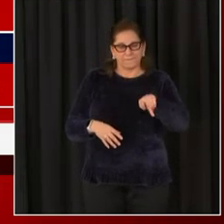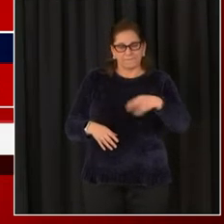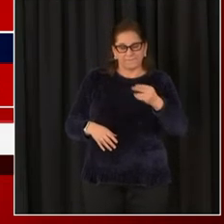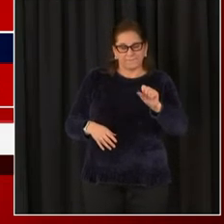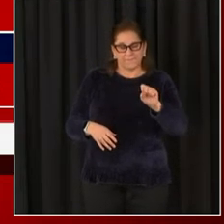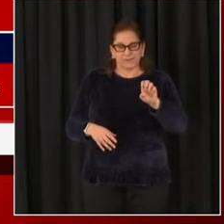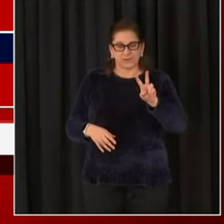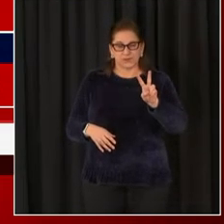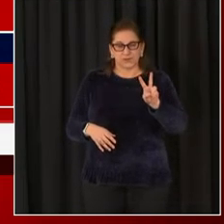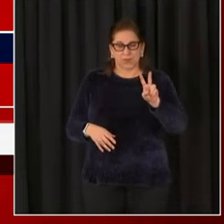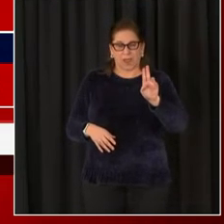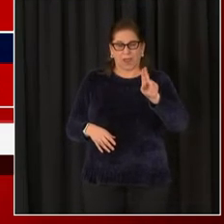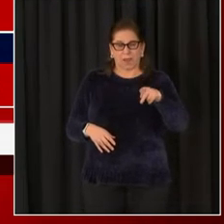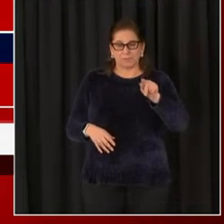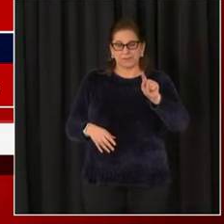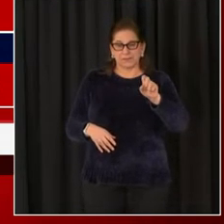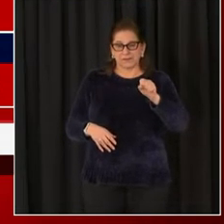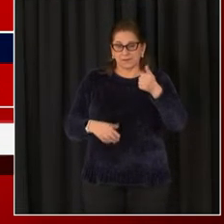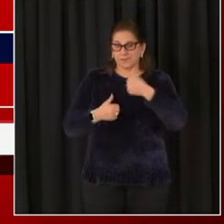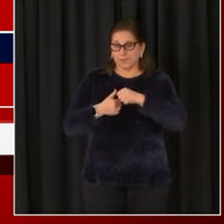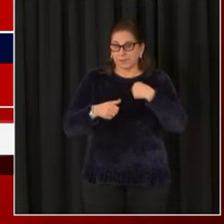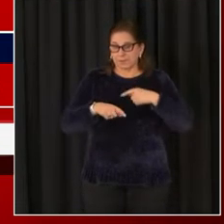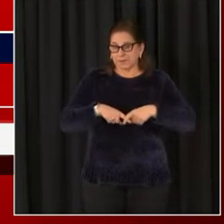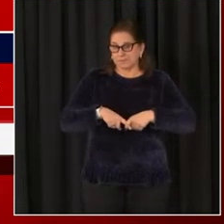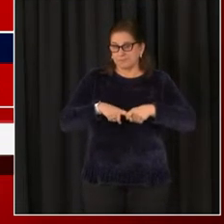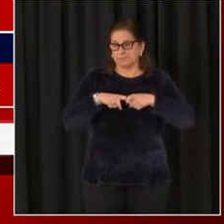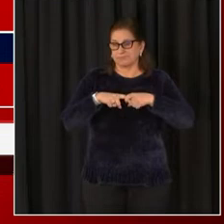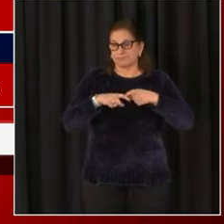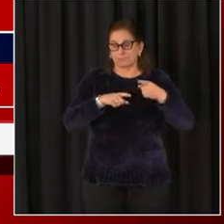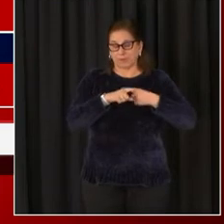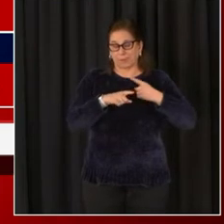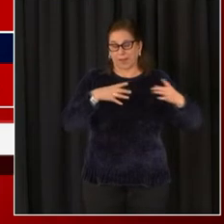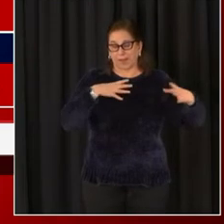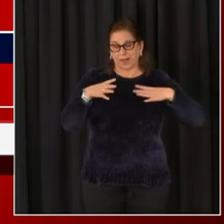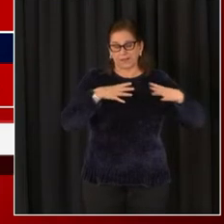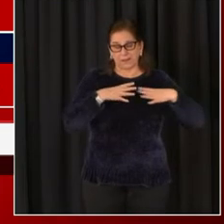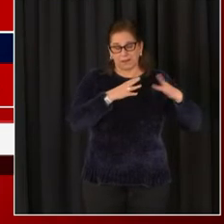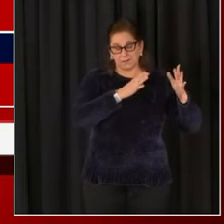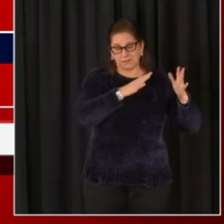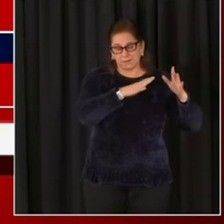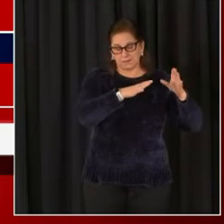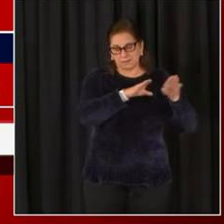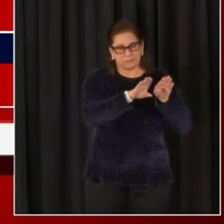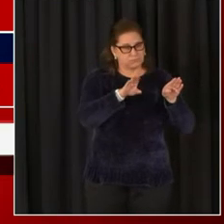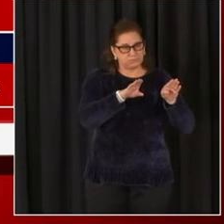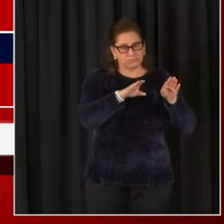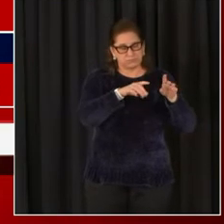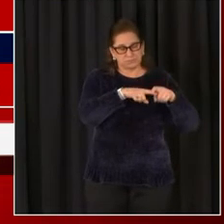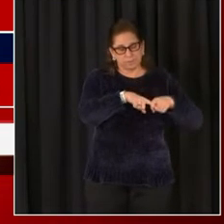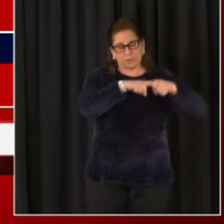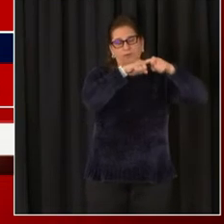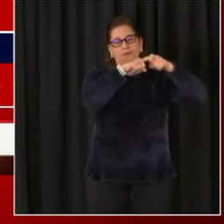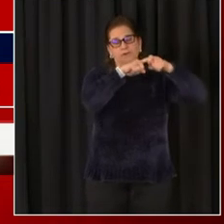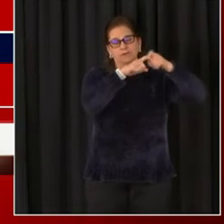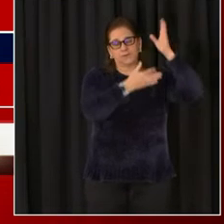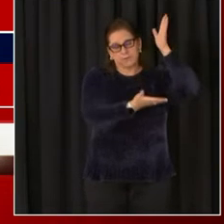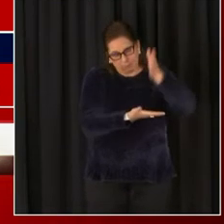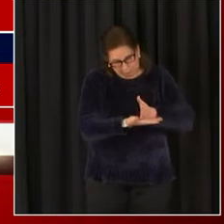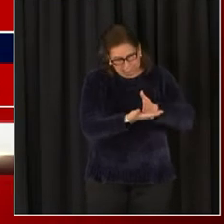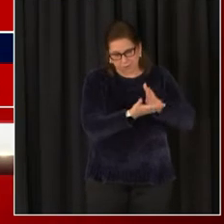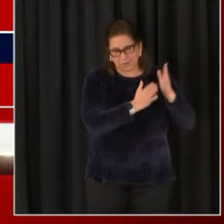We extended that holiday pause, if you will, to be an inaugural pause. And that pause will